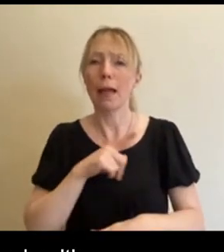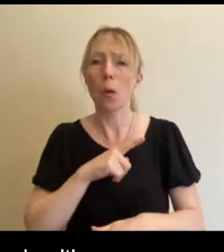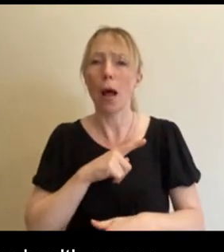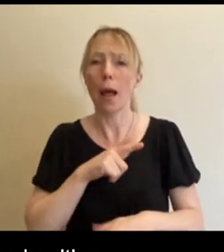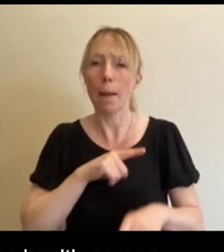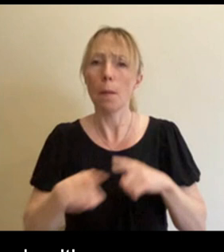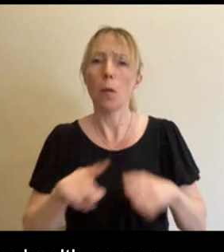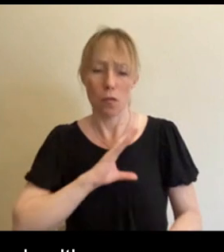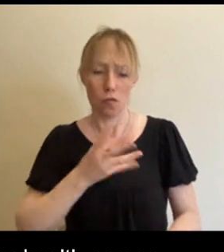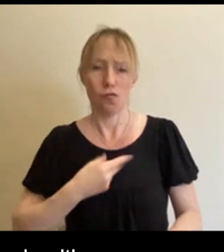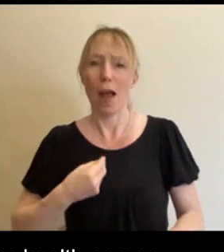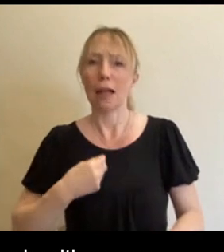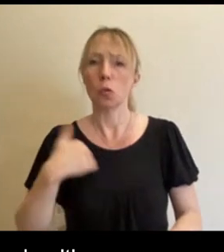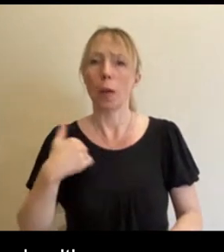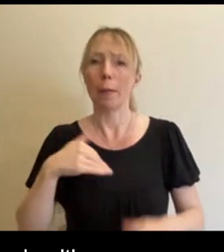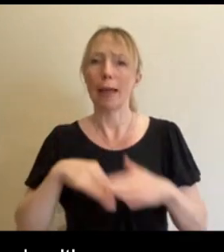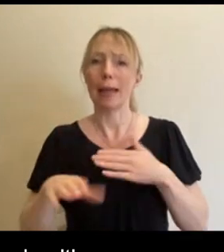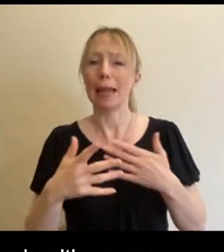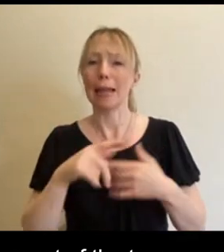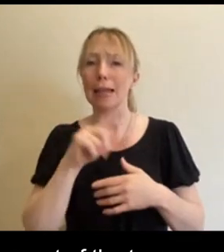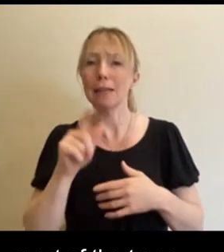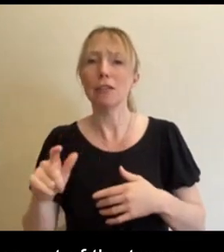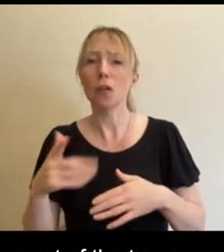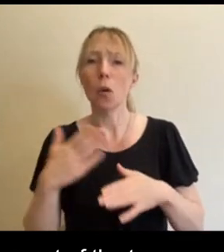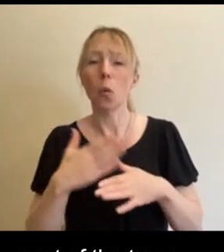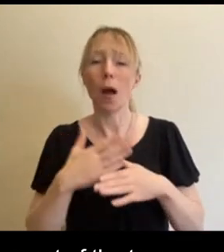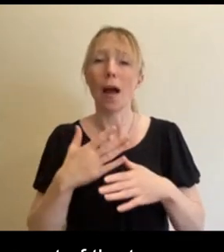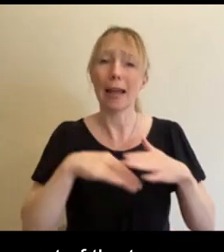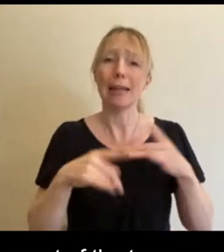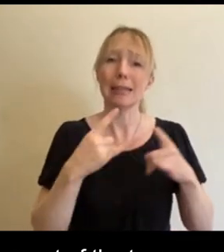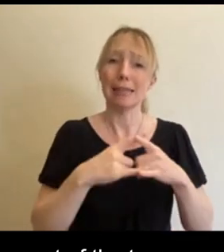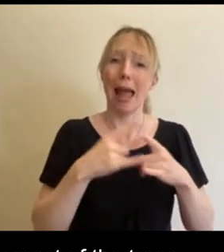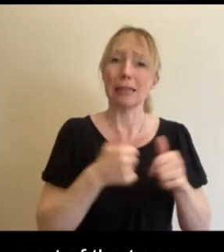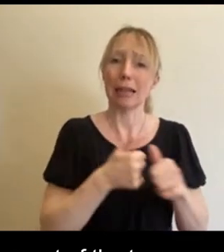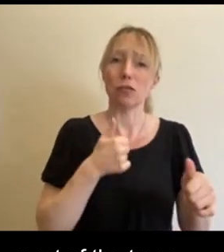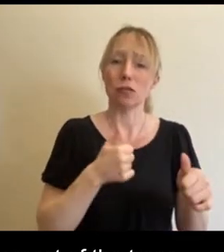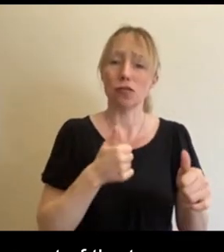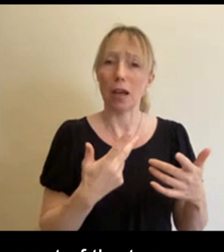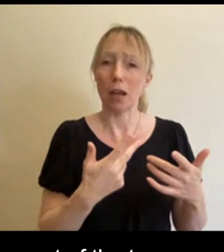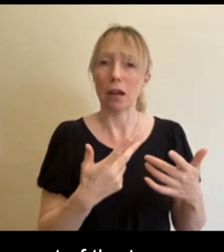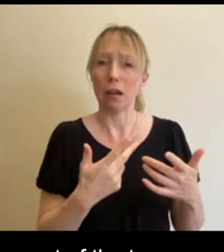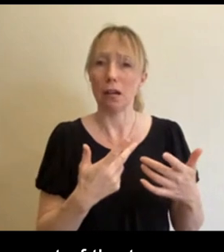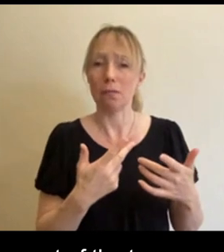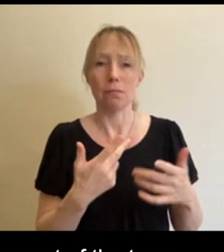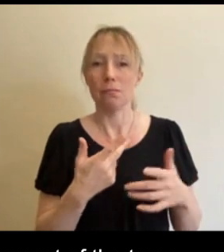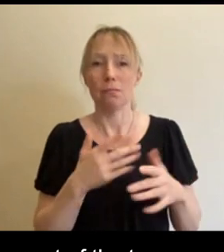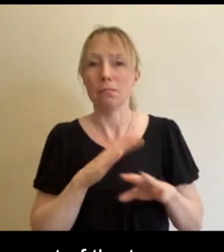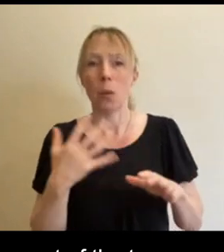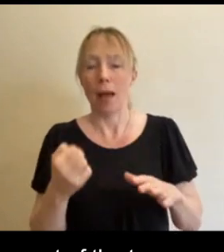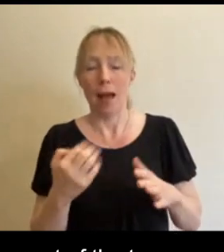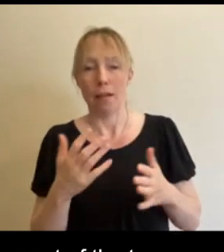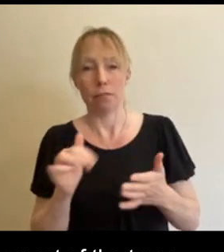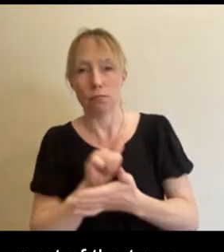Indonesia, they work as sex workers because they don't have a proper